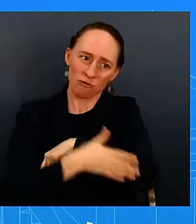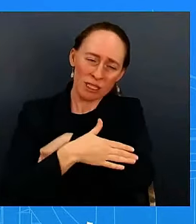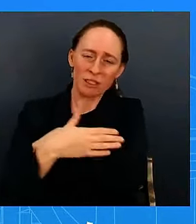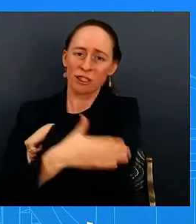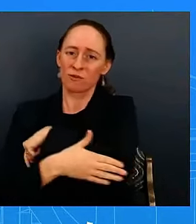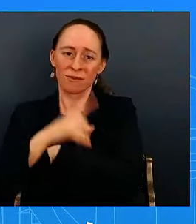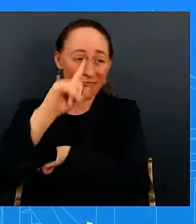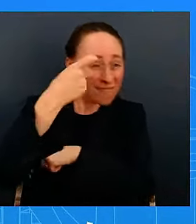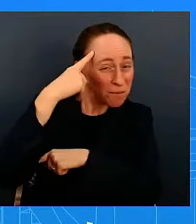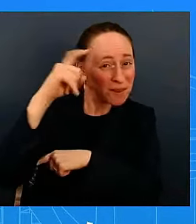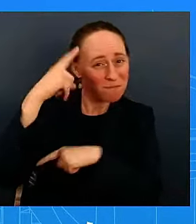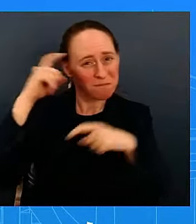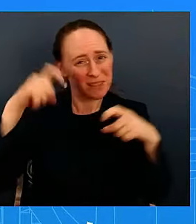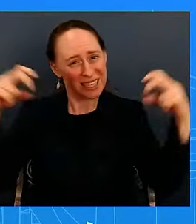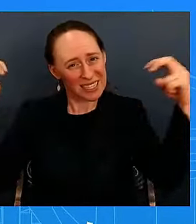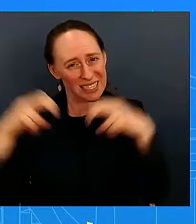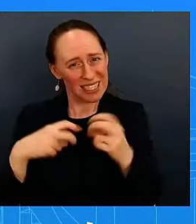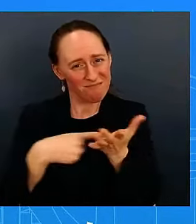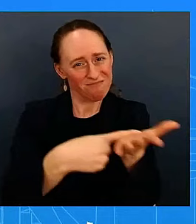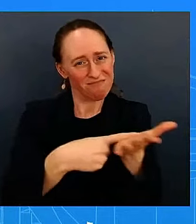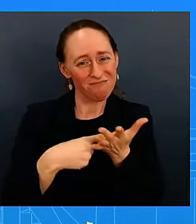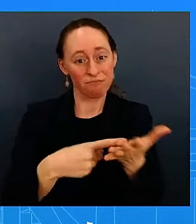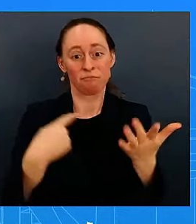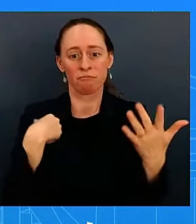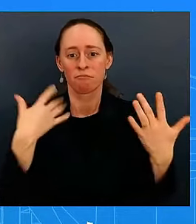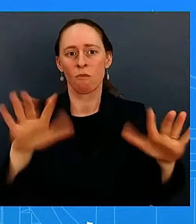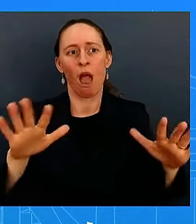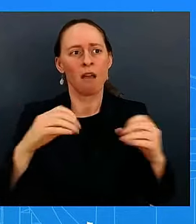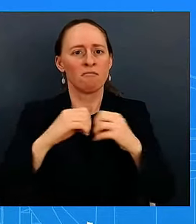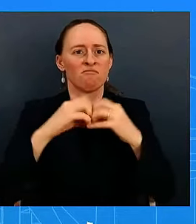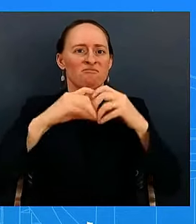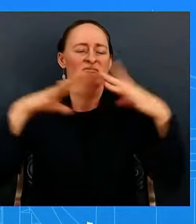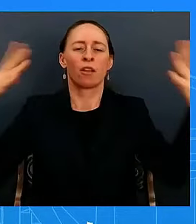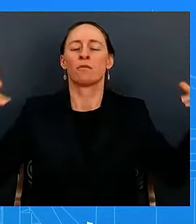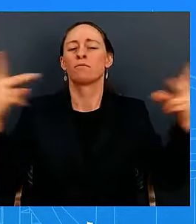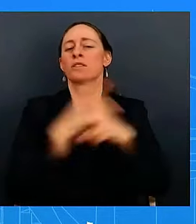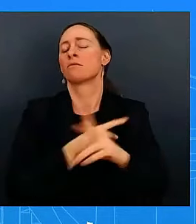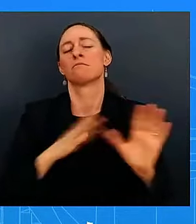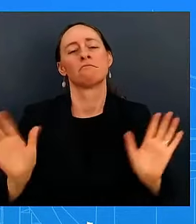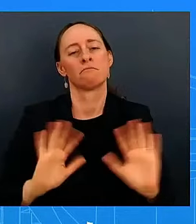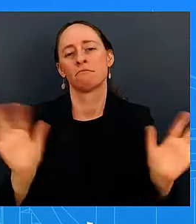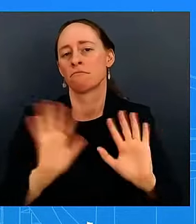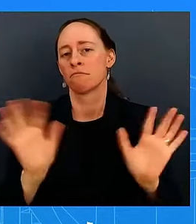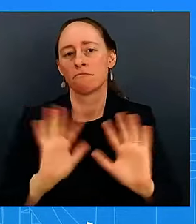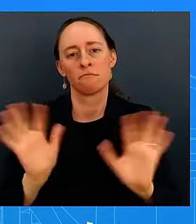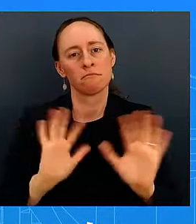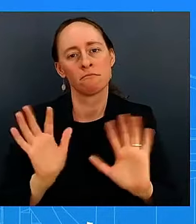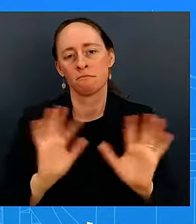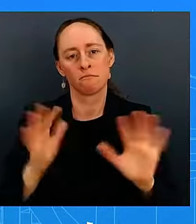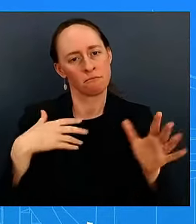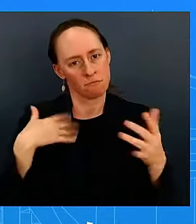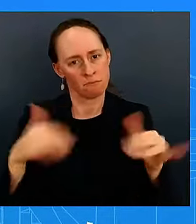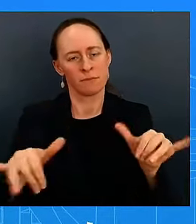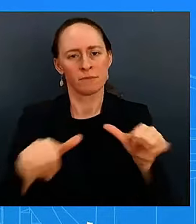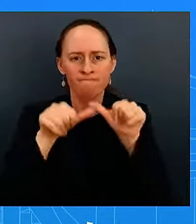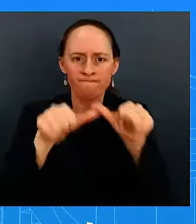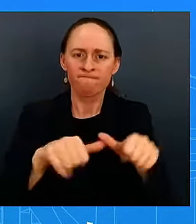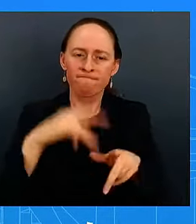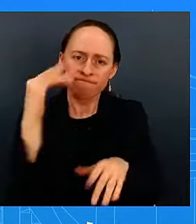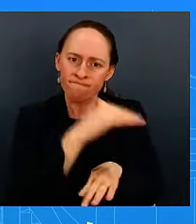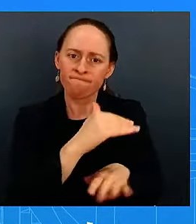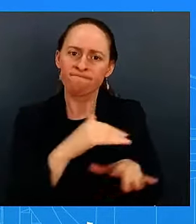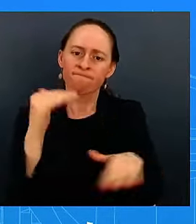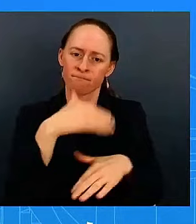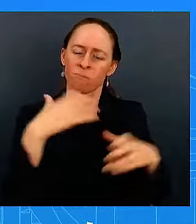to see we do not want to see uh and so we're going to continue to work towards that why not use the